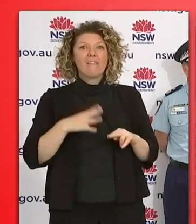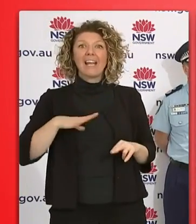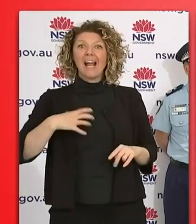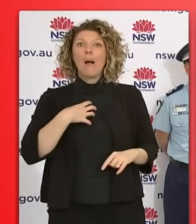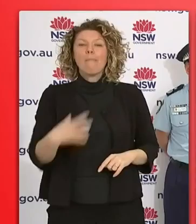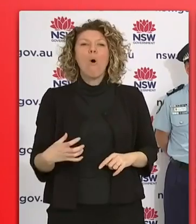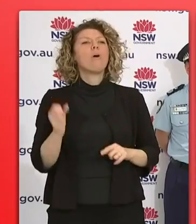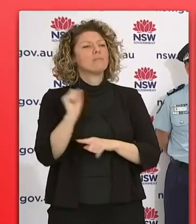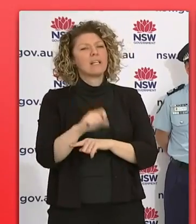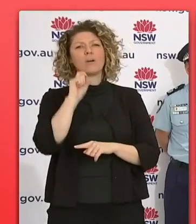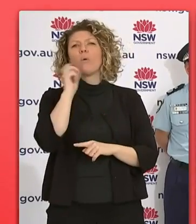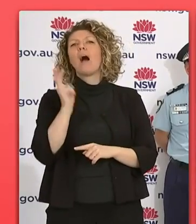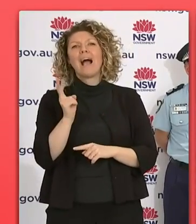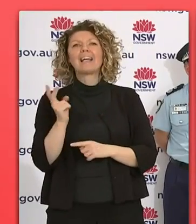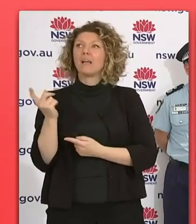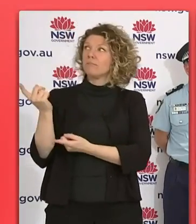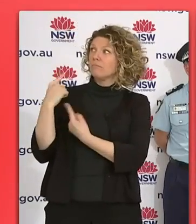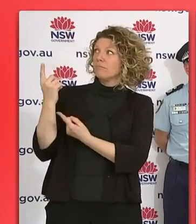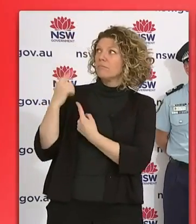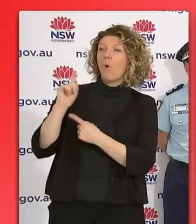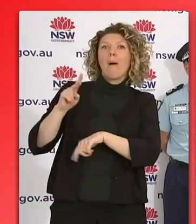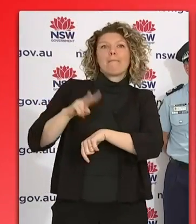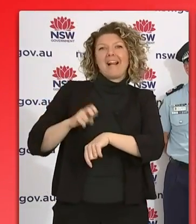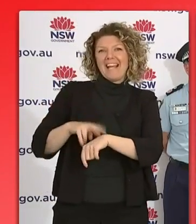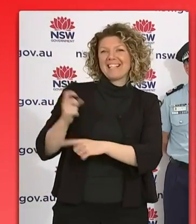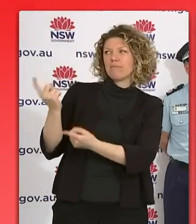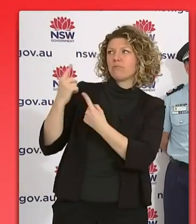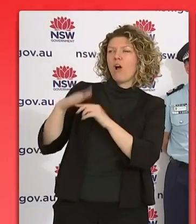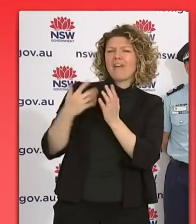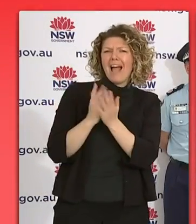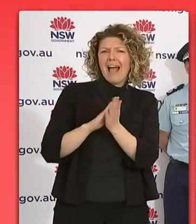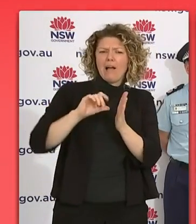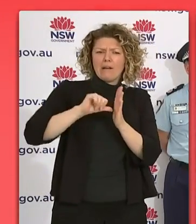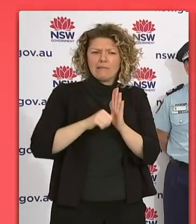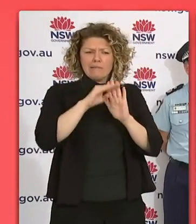obviously, we'll be considering, uh, advice from police in relation to additional measures as well.